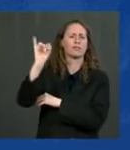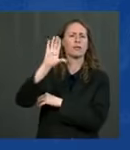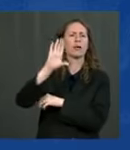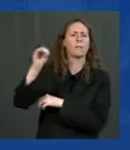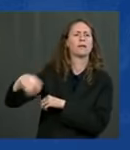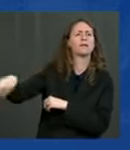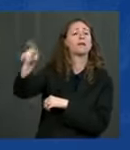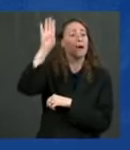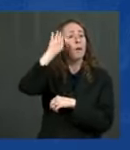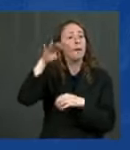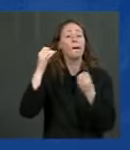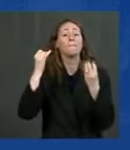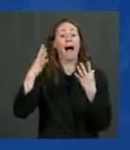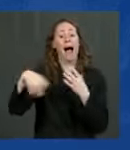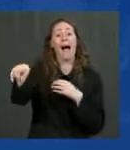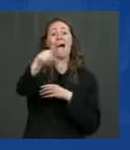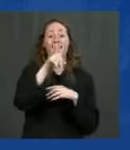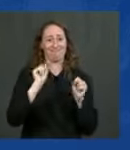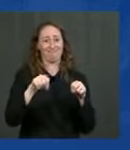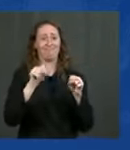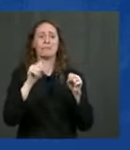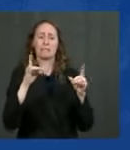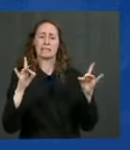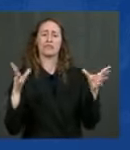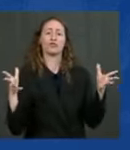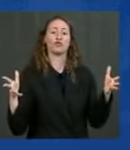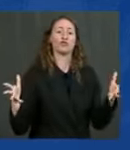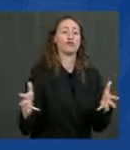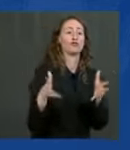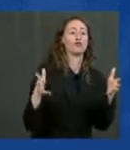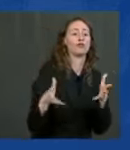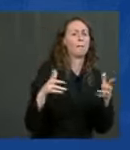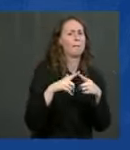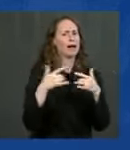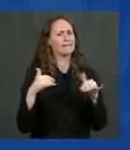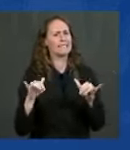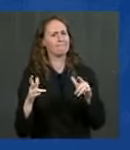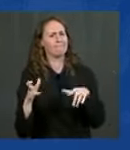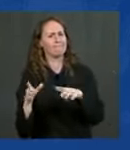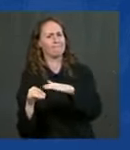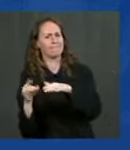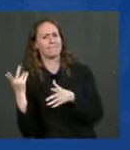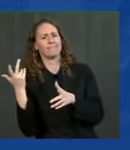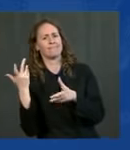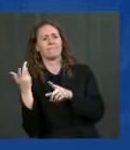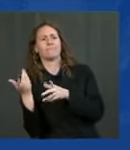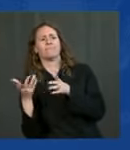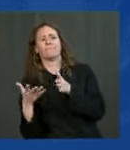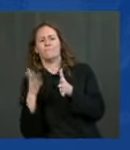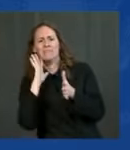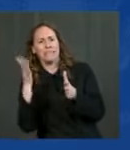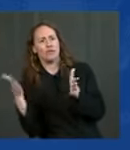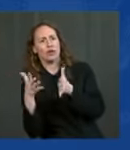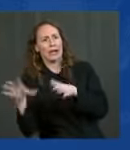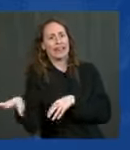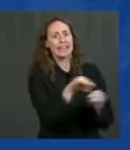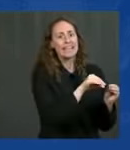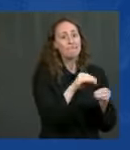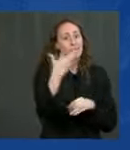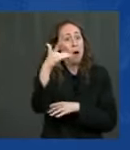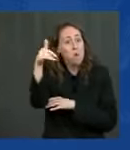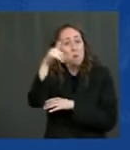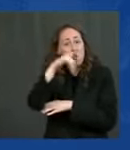and many didn't have enough time to make that order mandatory as a storm moved so fast